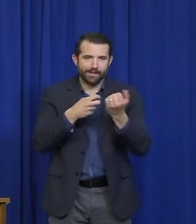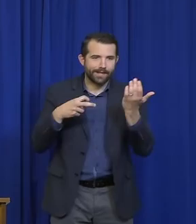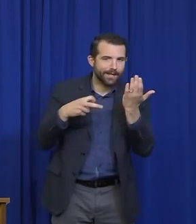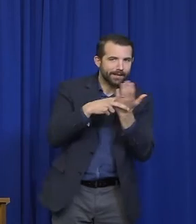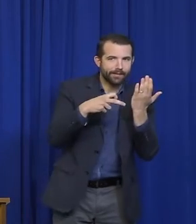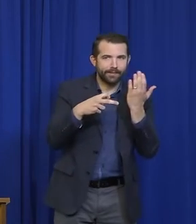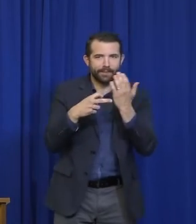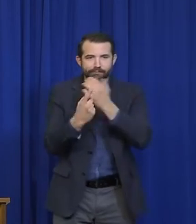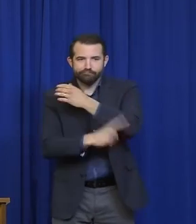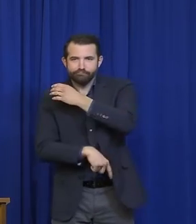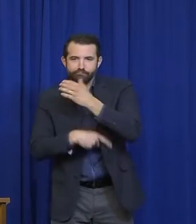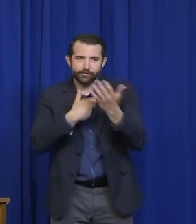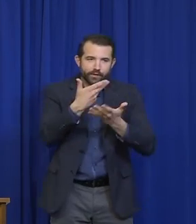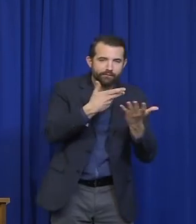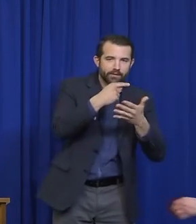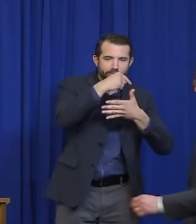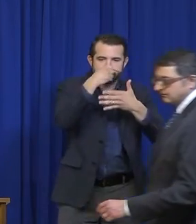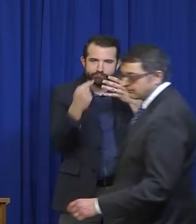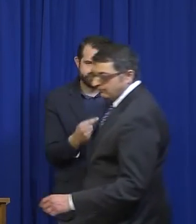are in effect, first and foremost.